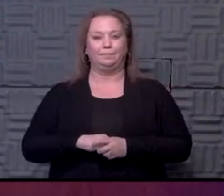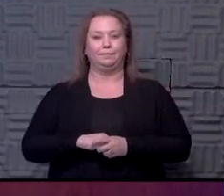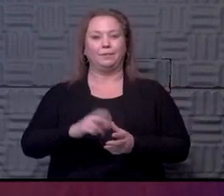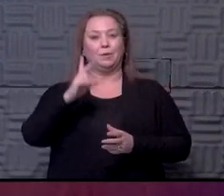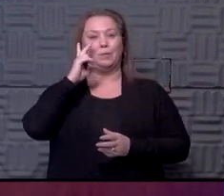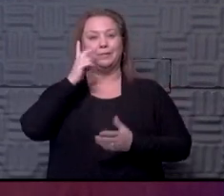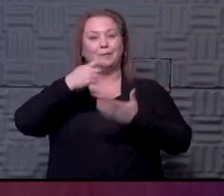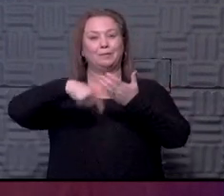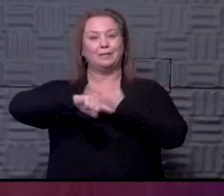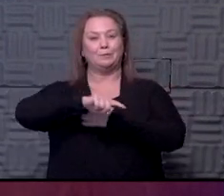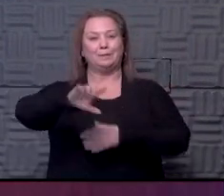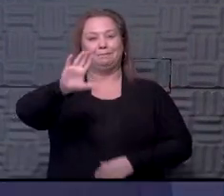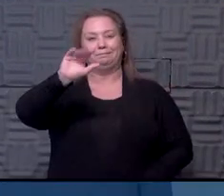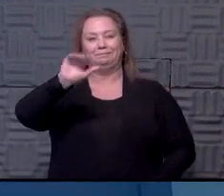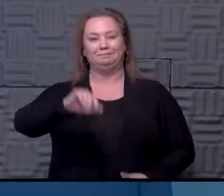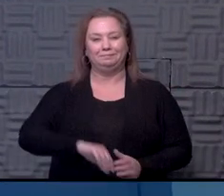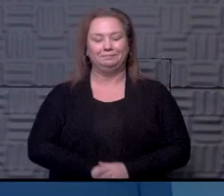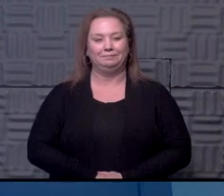We will see you next week. Thanks.